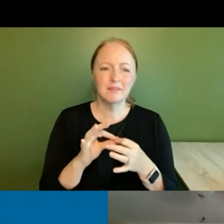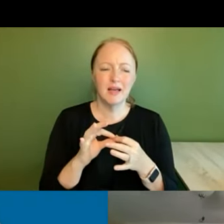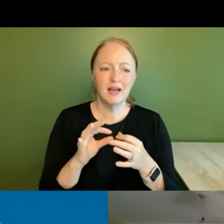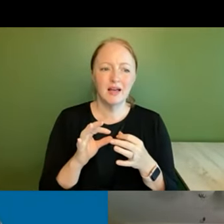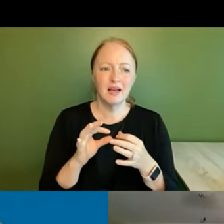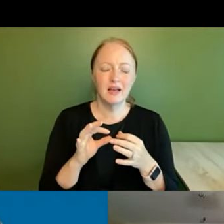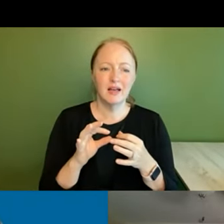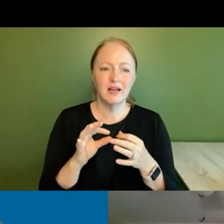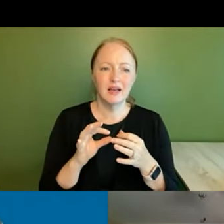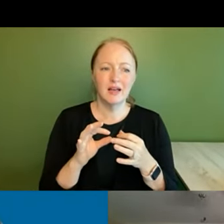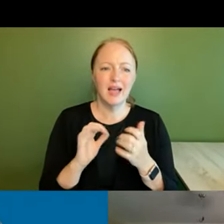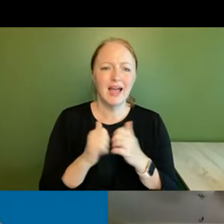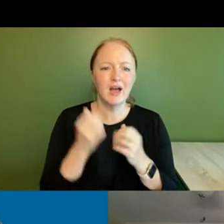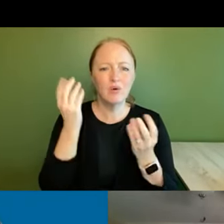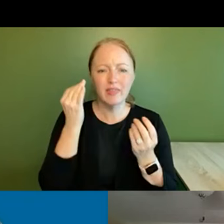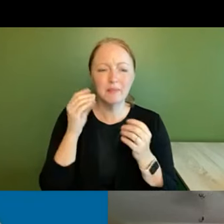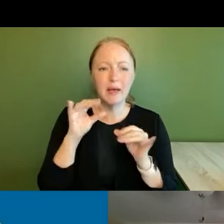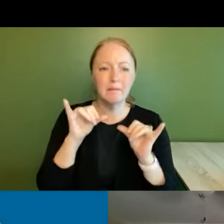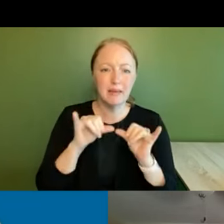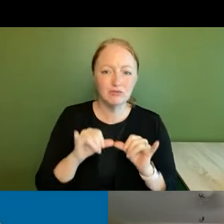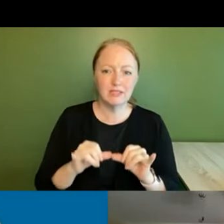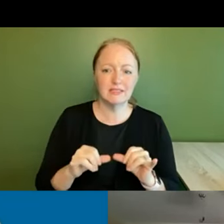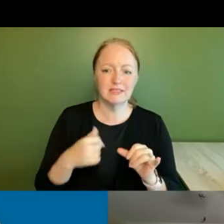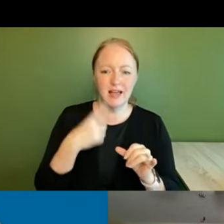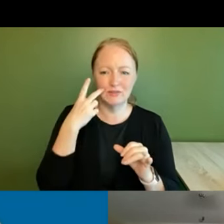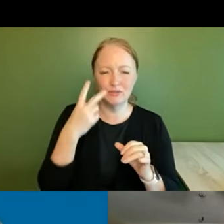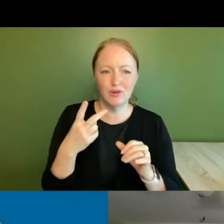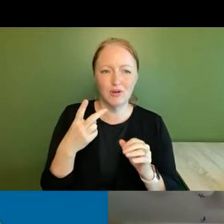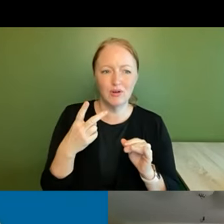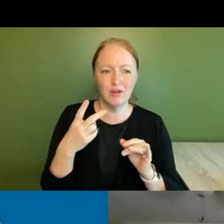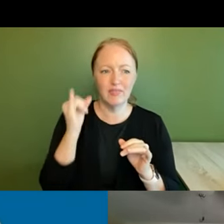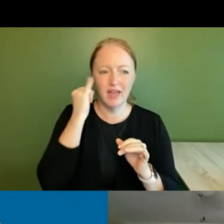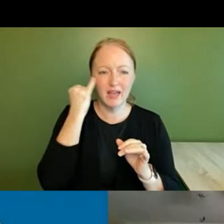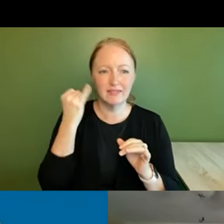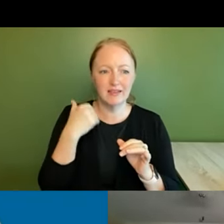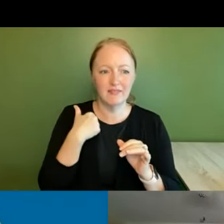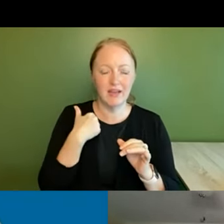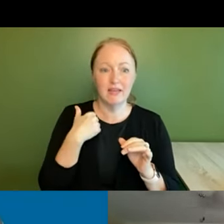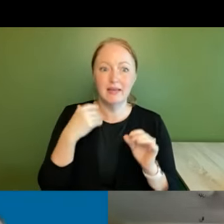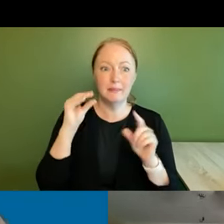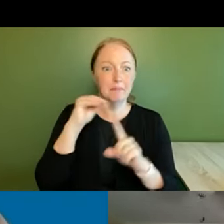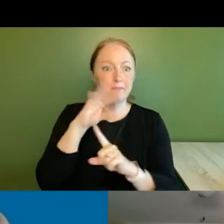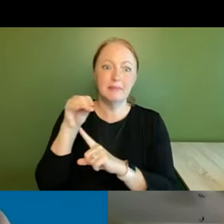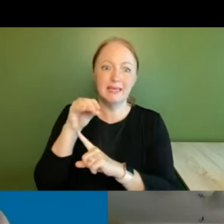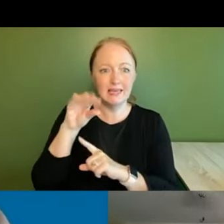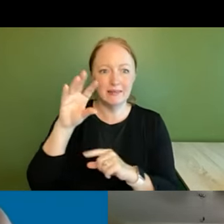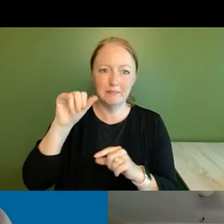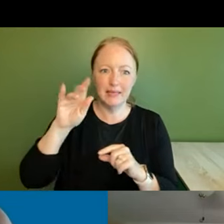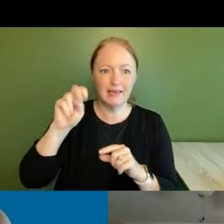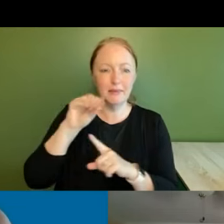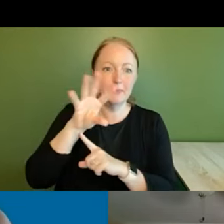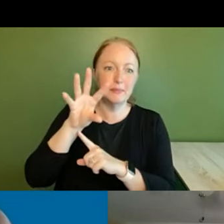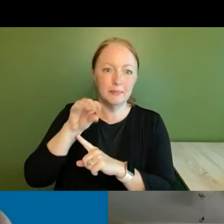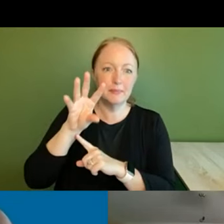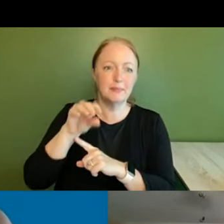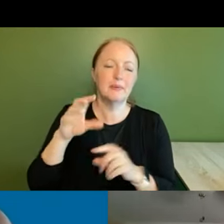the extent to which we might want to think about metrics i saw the the idea of having beacons and i think that's absolutely important and the